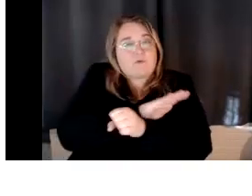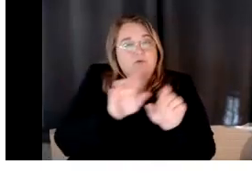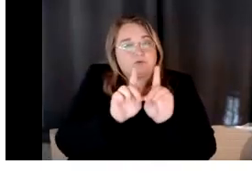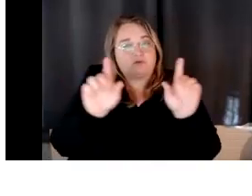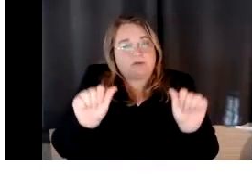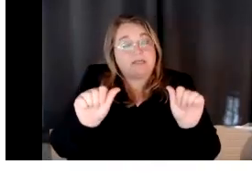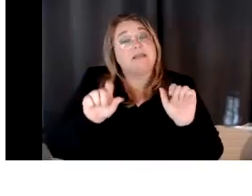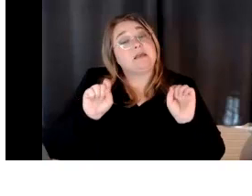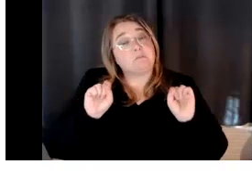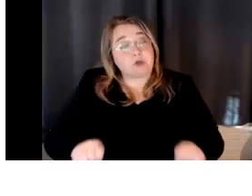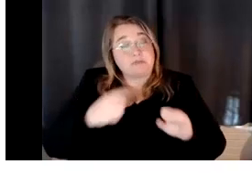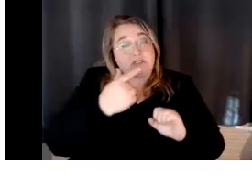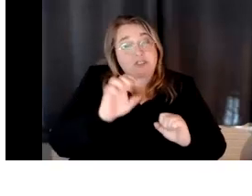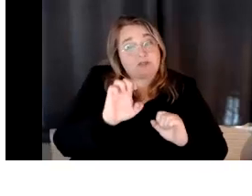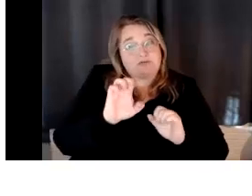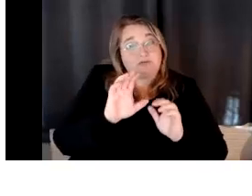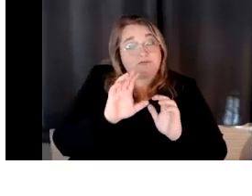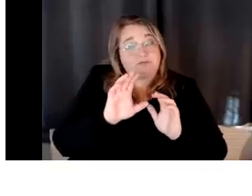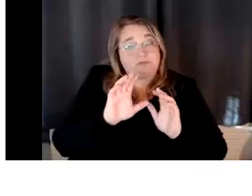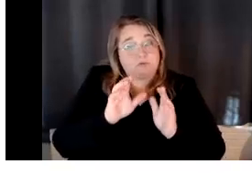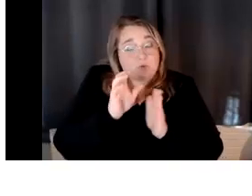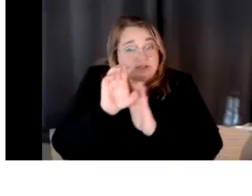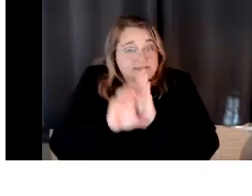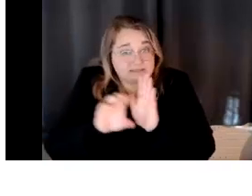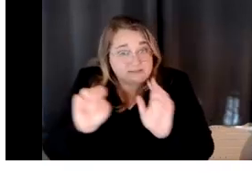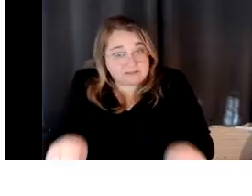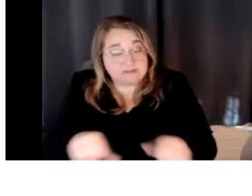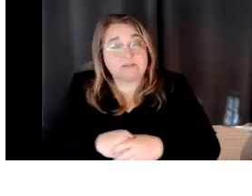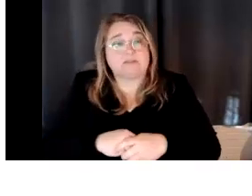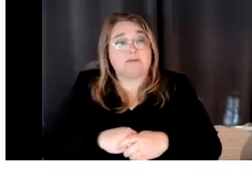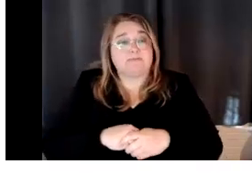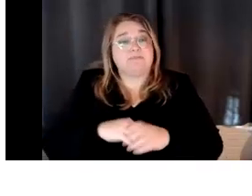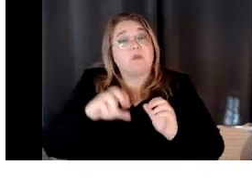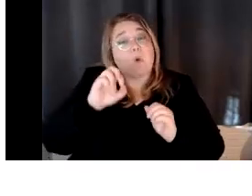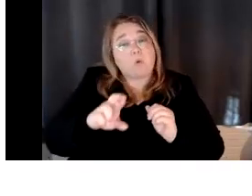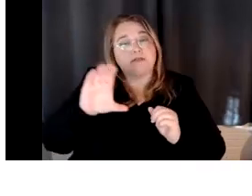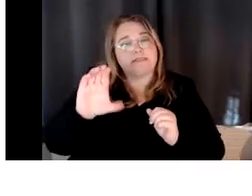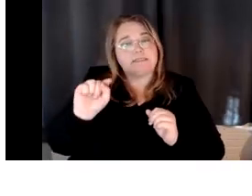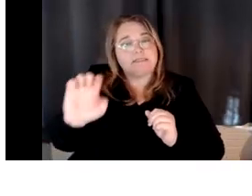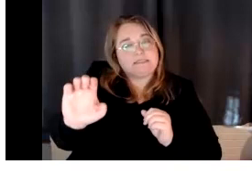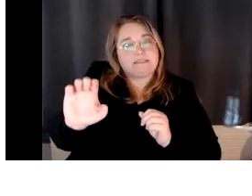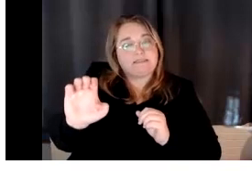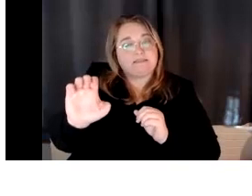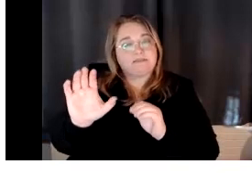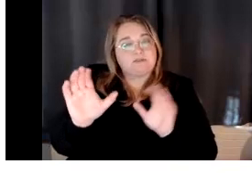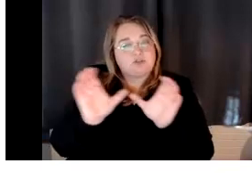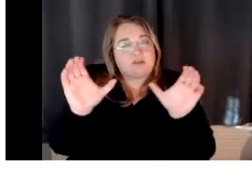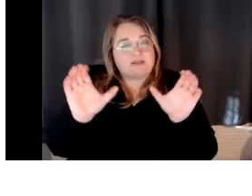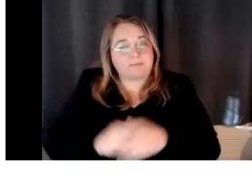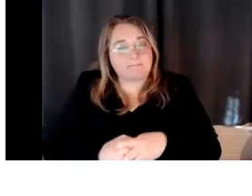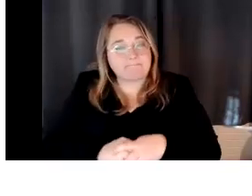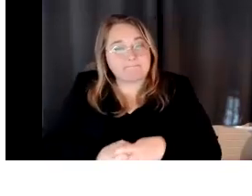GE courses that lead up to that, um, or a CTE certificate. Okay. So if you teach